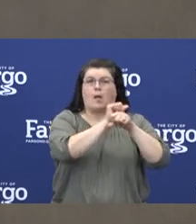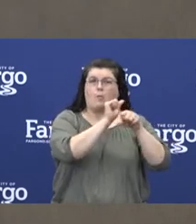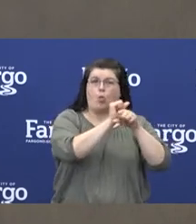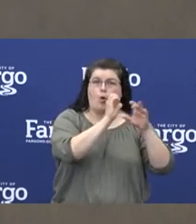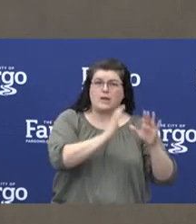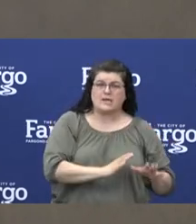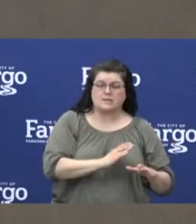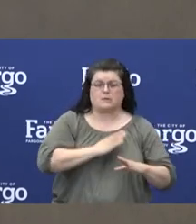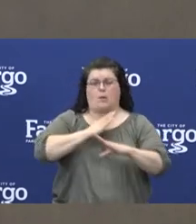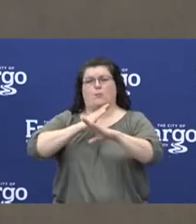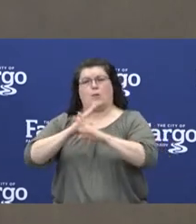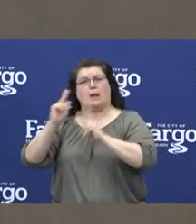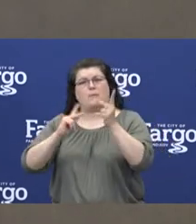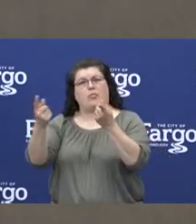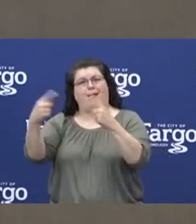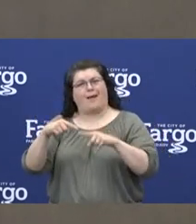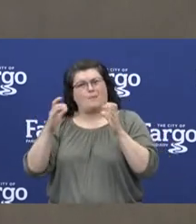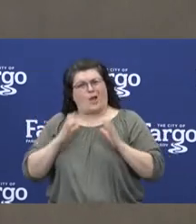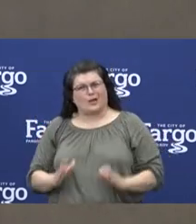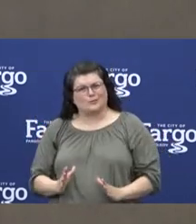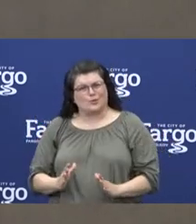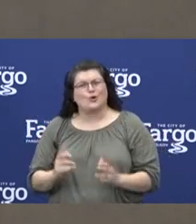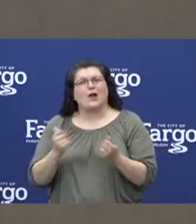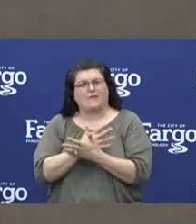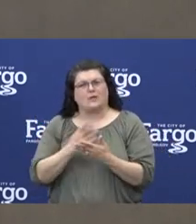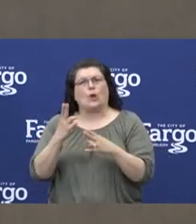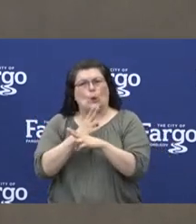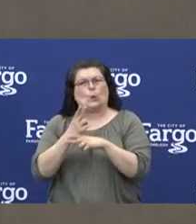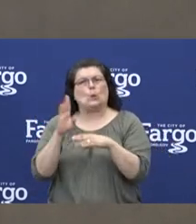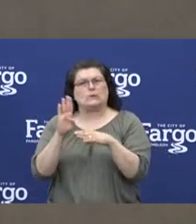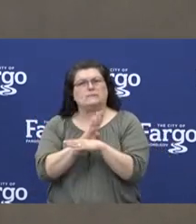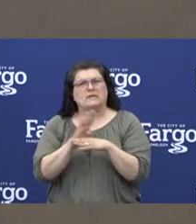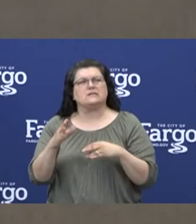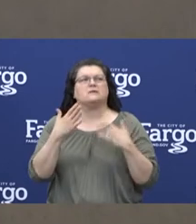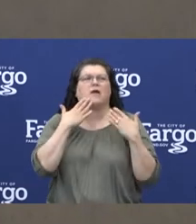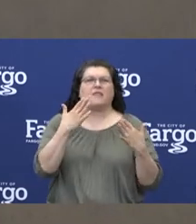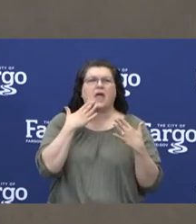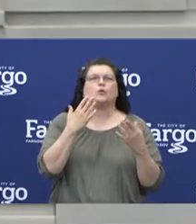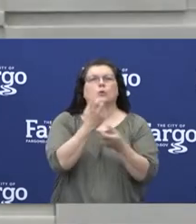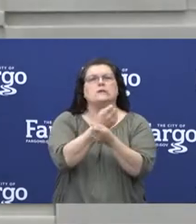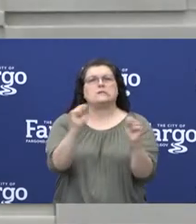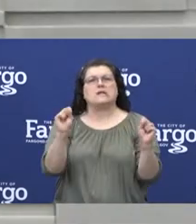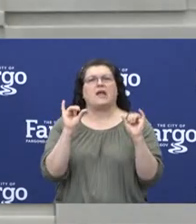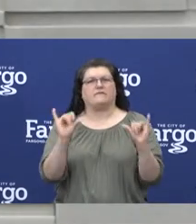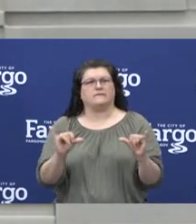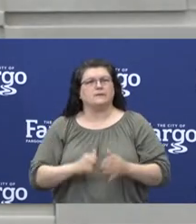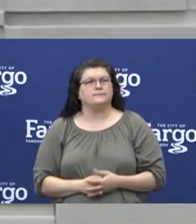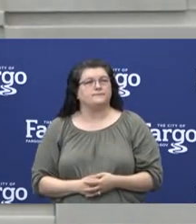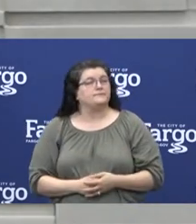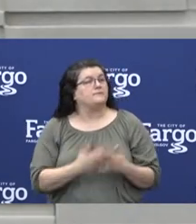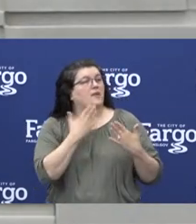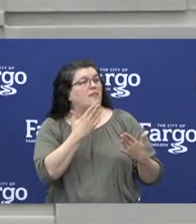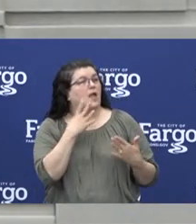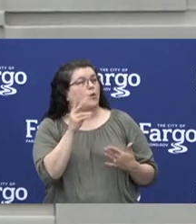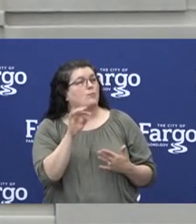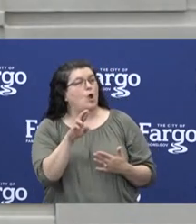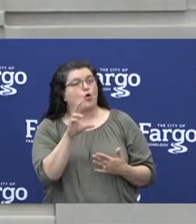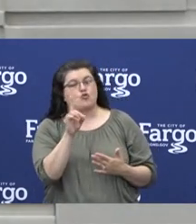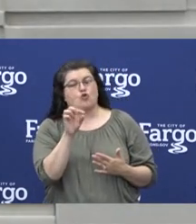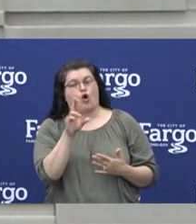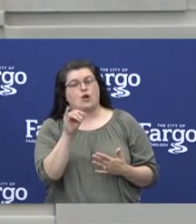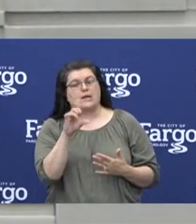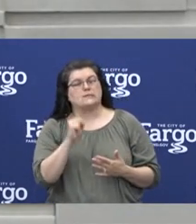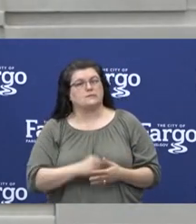and protect your patrons that use your businesses. Thank you and be safe. Thank you, Mayor Dardis.